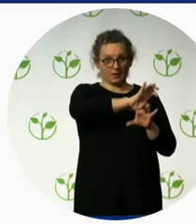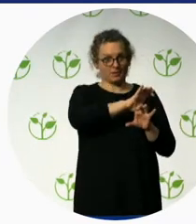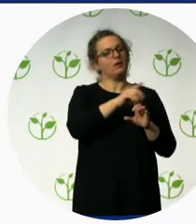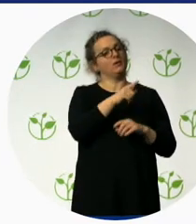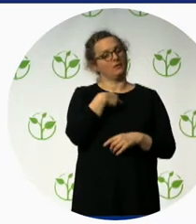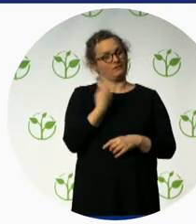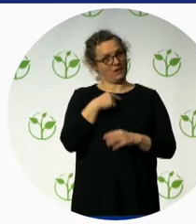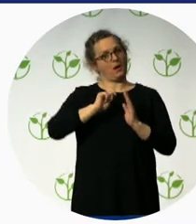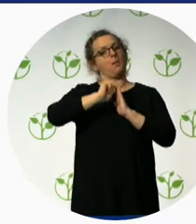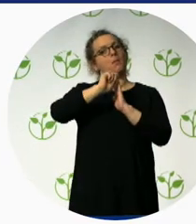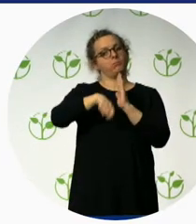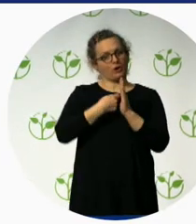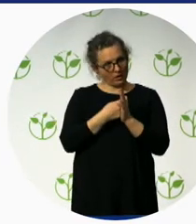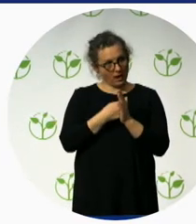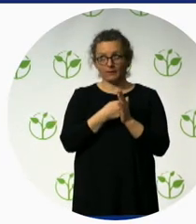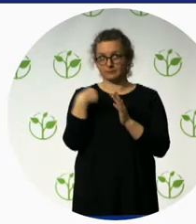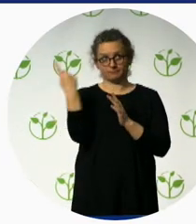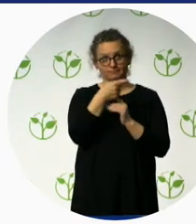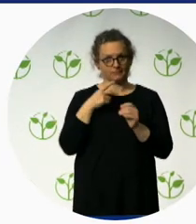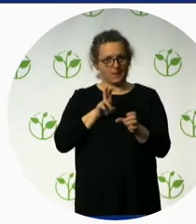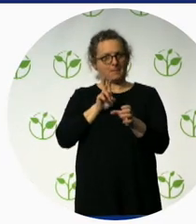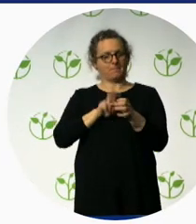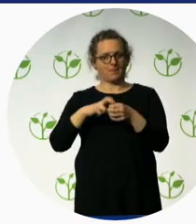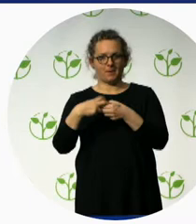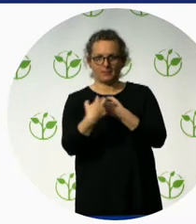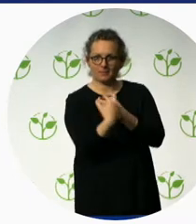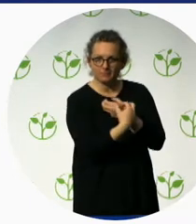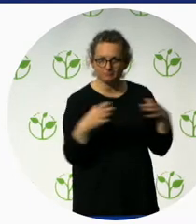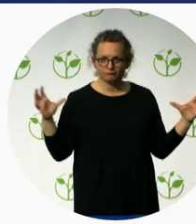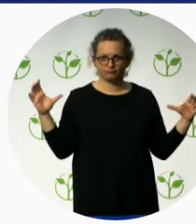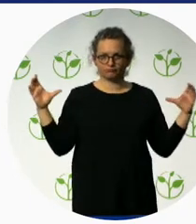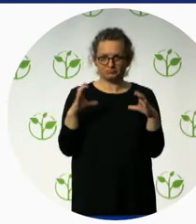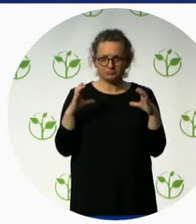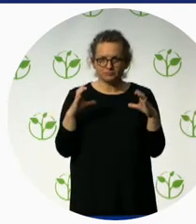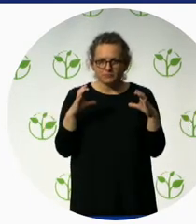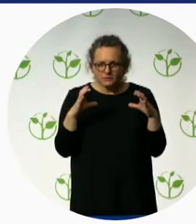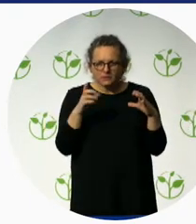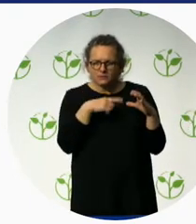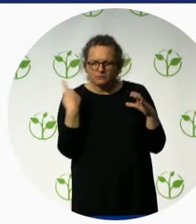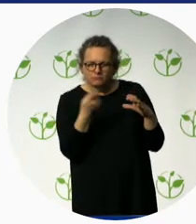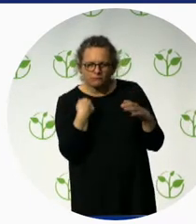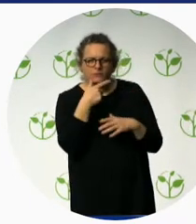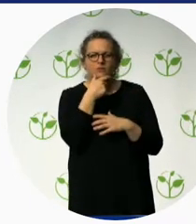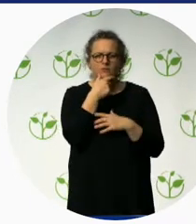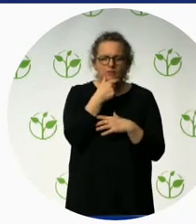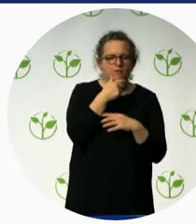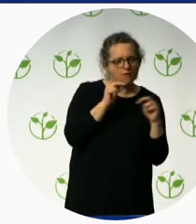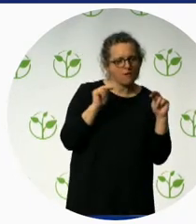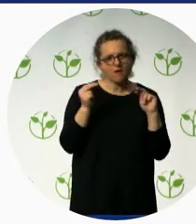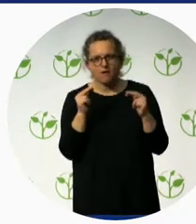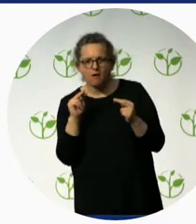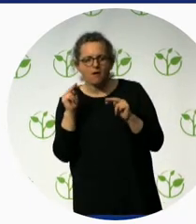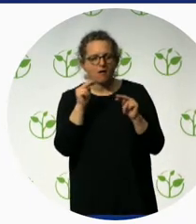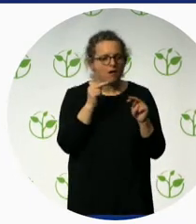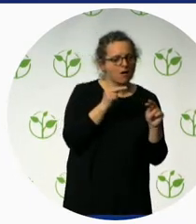a board where they follow, they support, they give advice, and they think together how